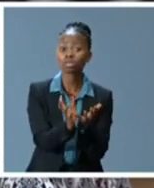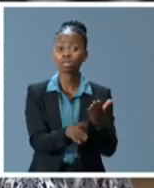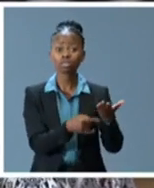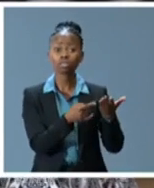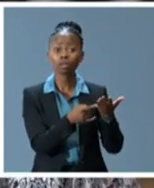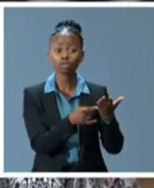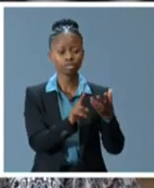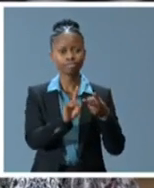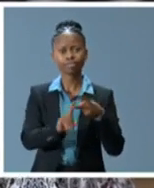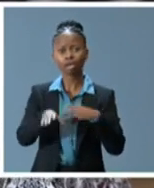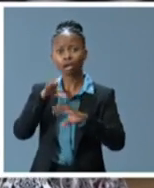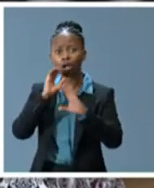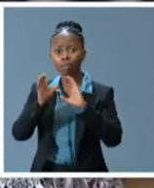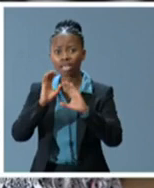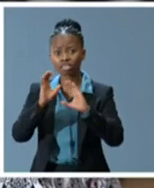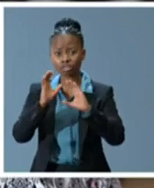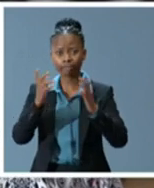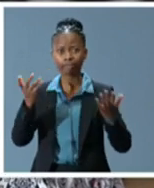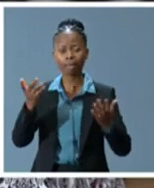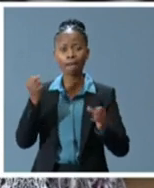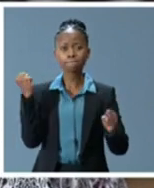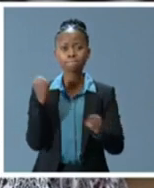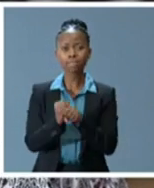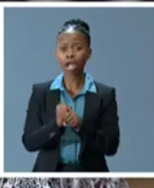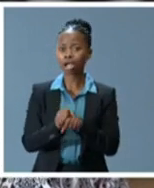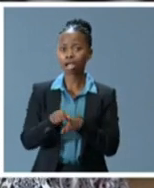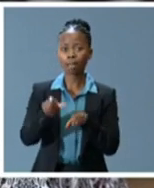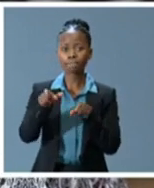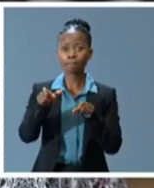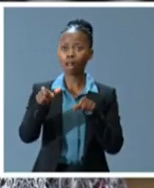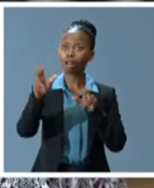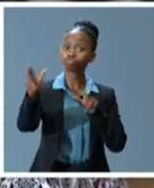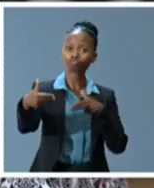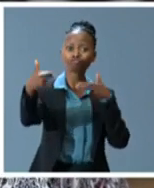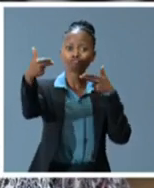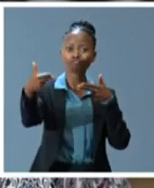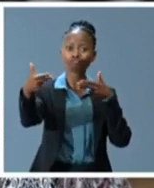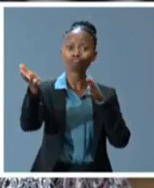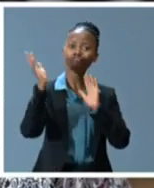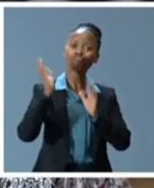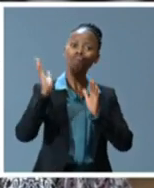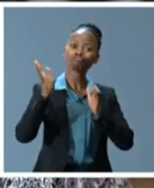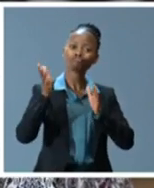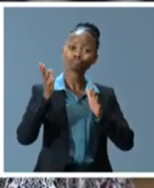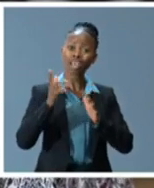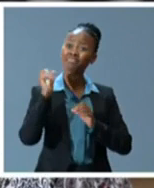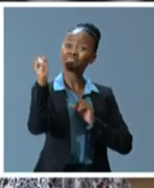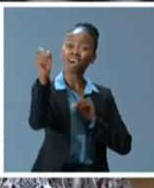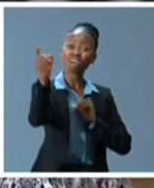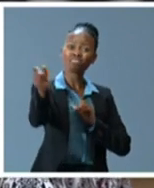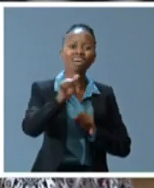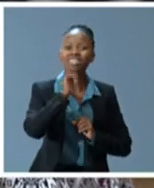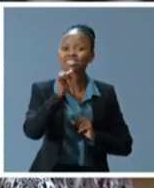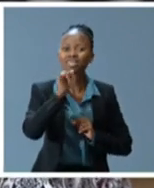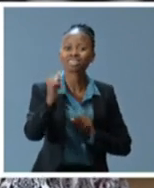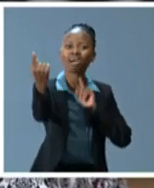have shortened the space between erstwhile prohibitively distant lands, where